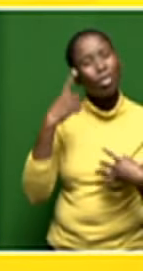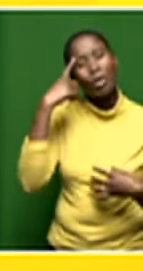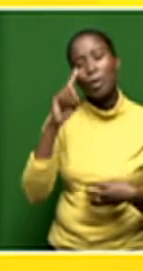live sabc